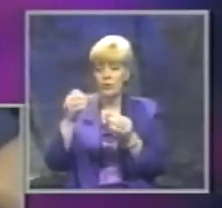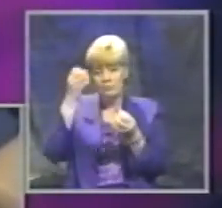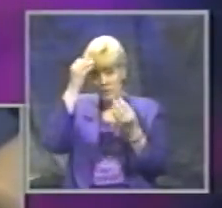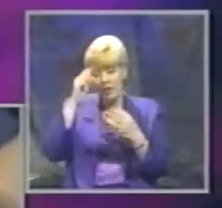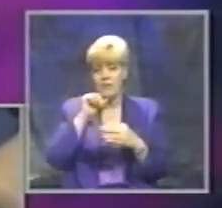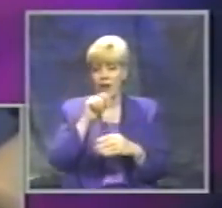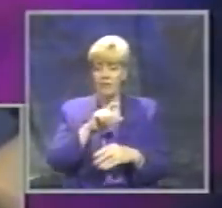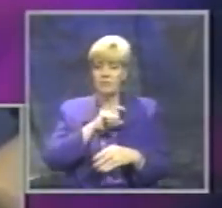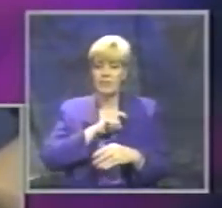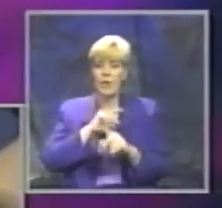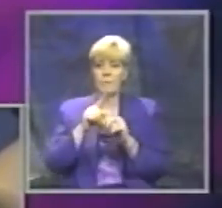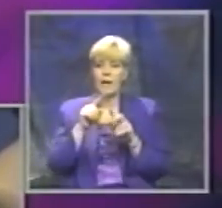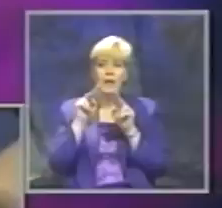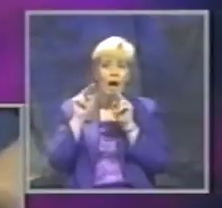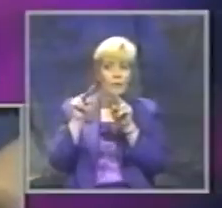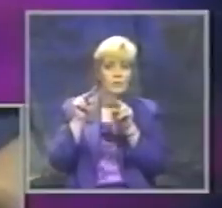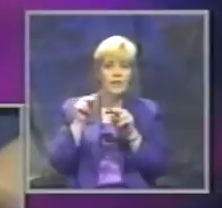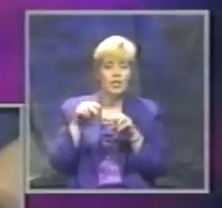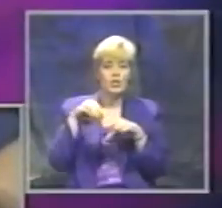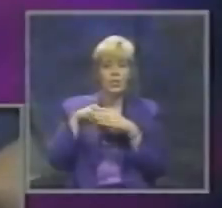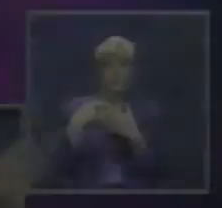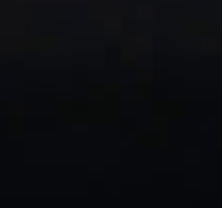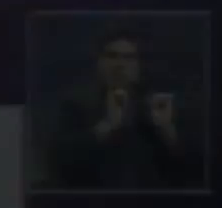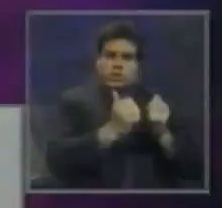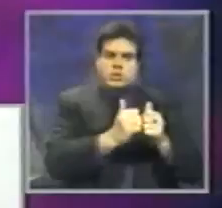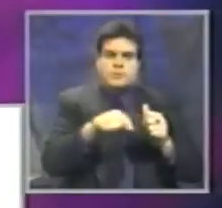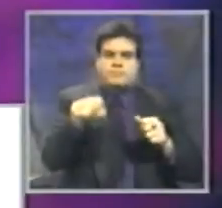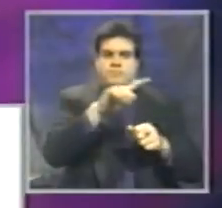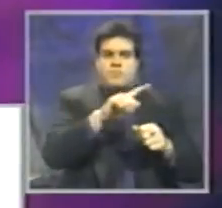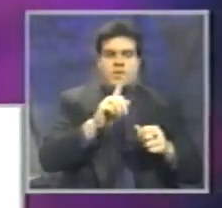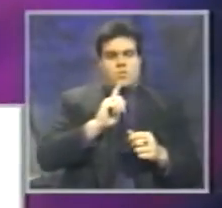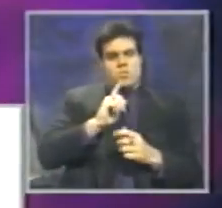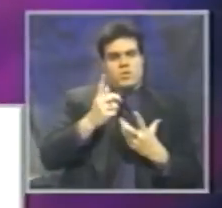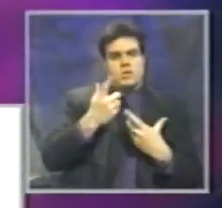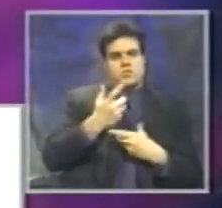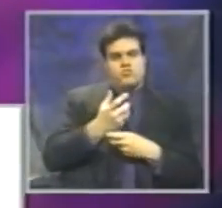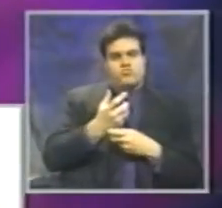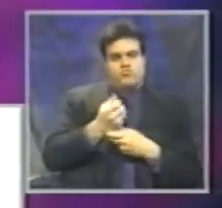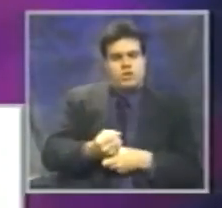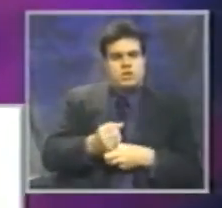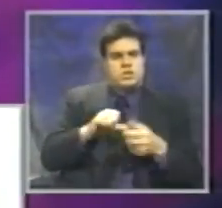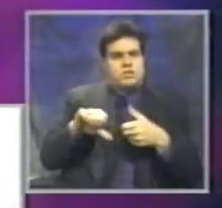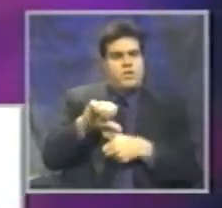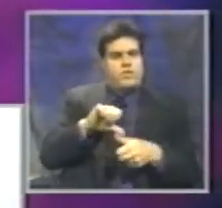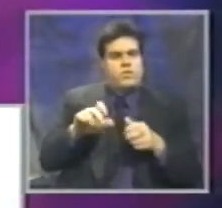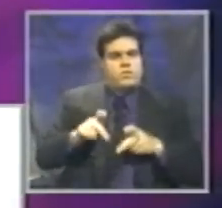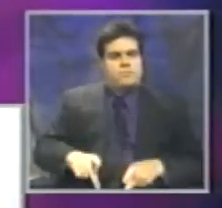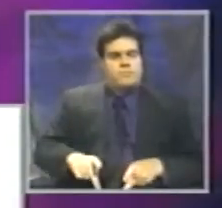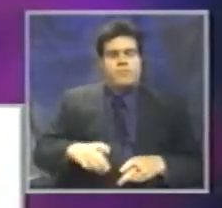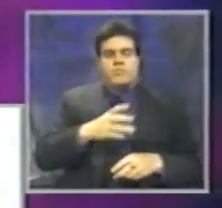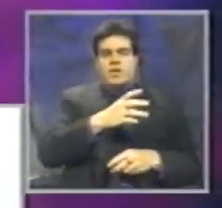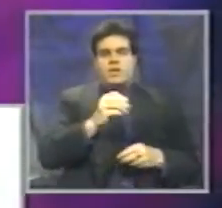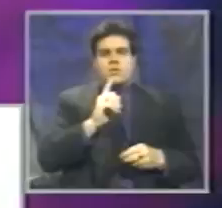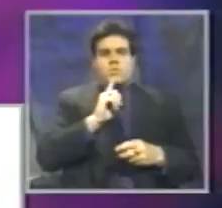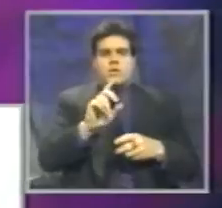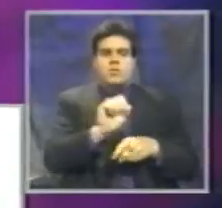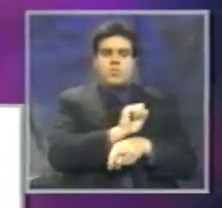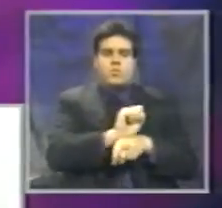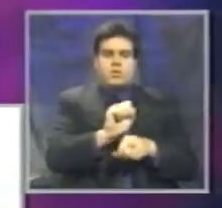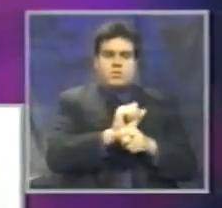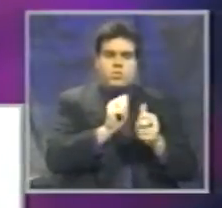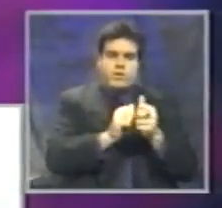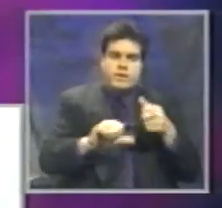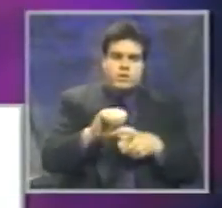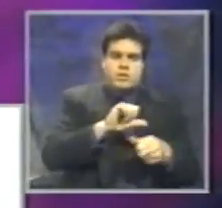enforcement, but a lot of the observation into the neighborhood's hands. And the thing that makes Safe Communities work is that it is folks working with each